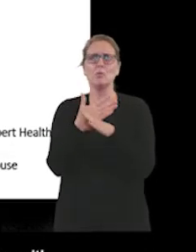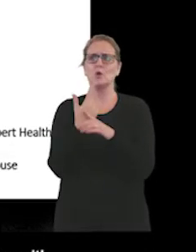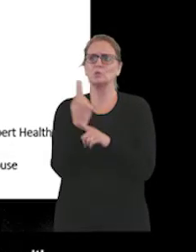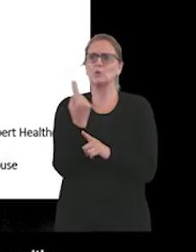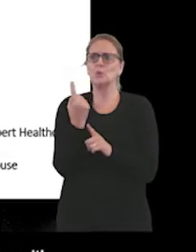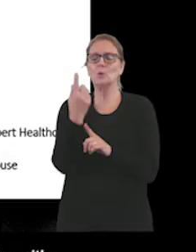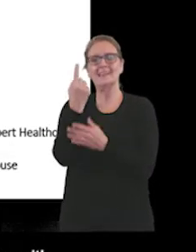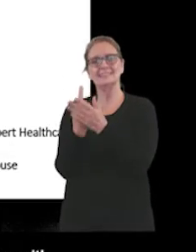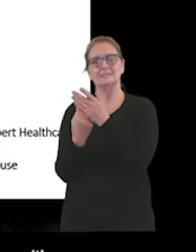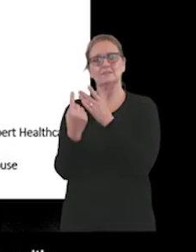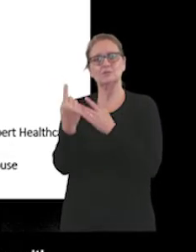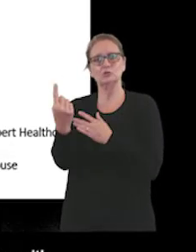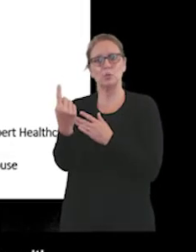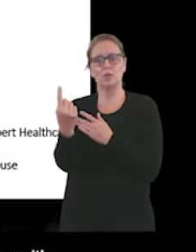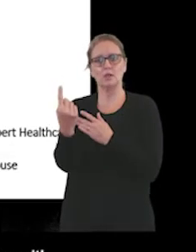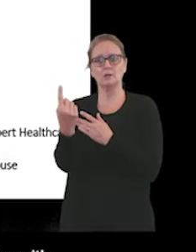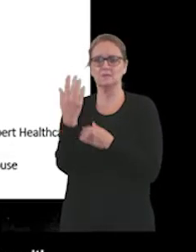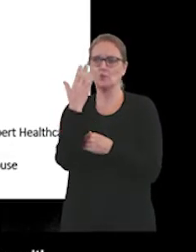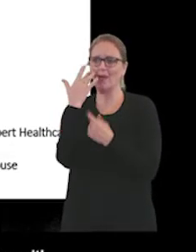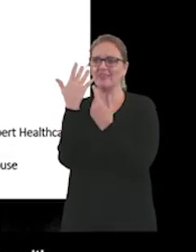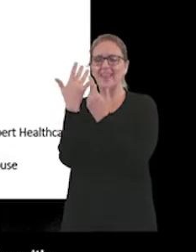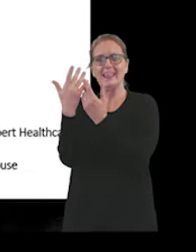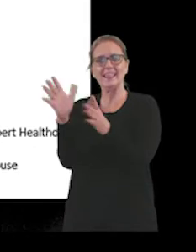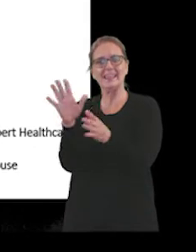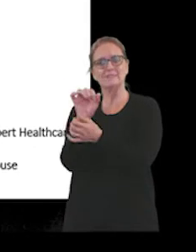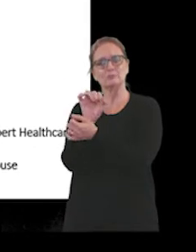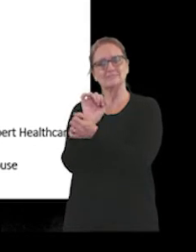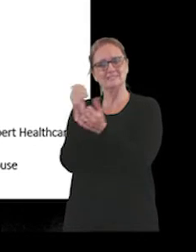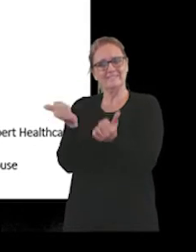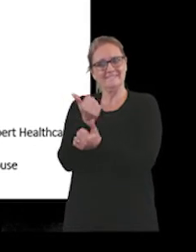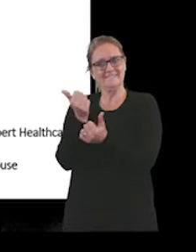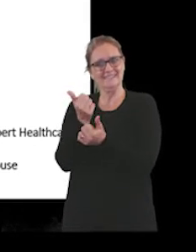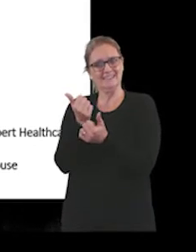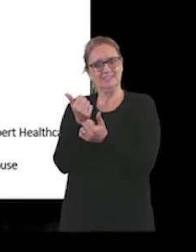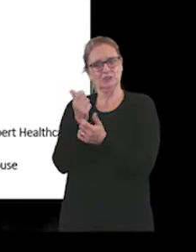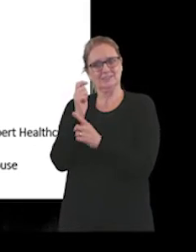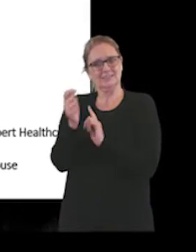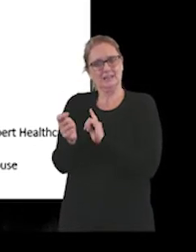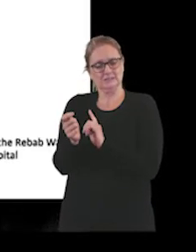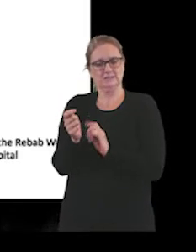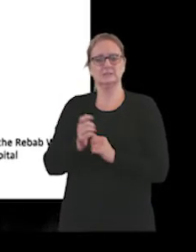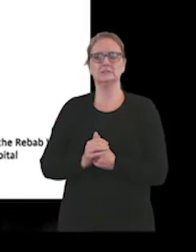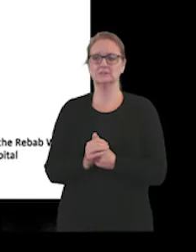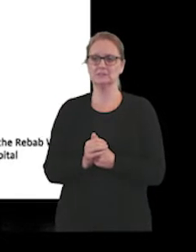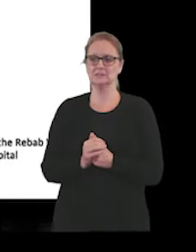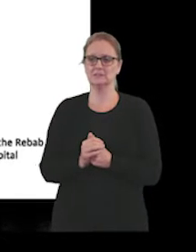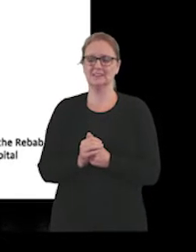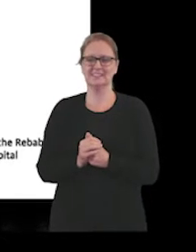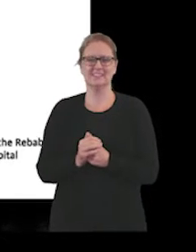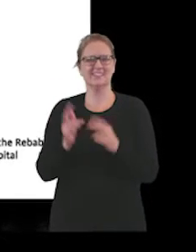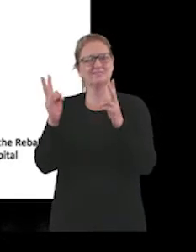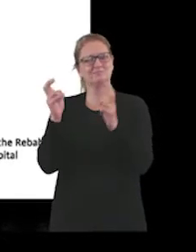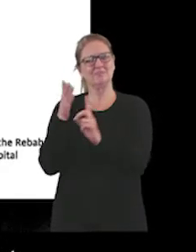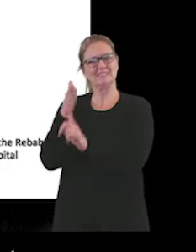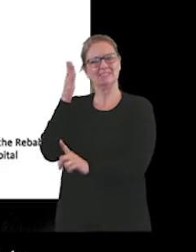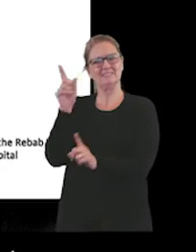for when they leave prison. It's identified as a real risky time